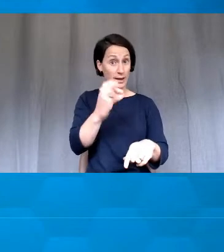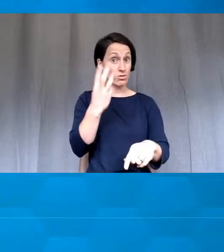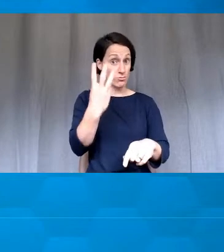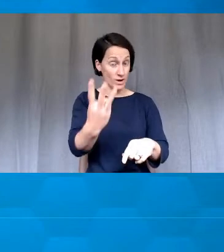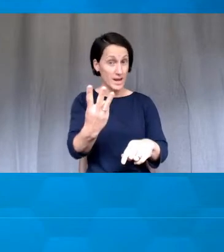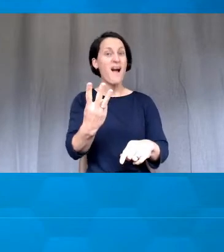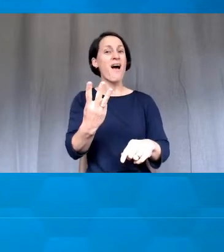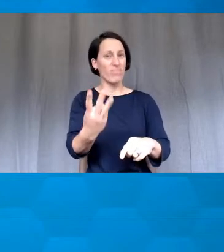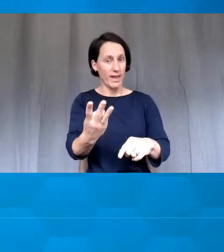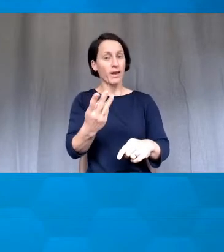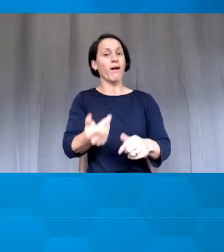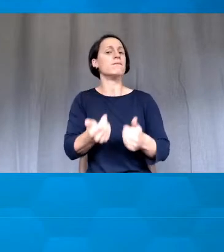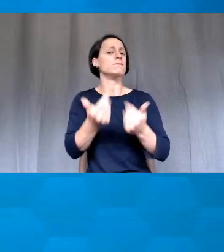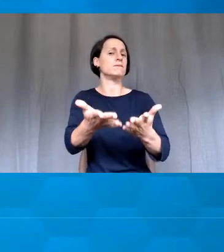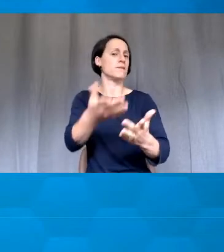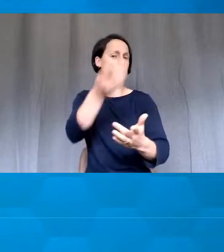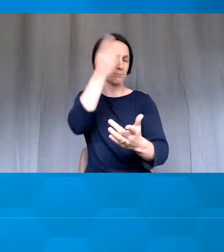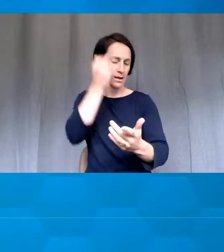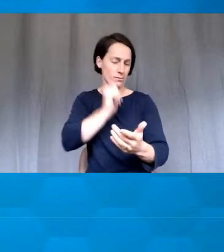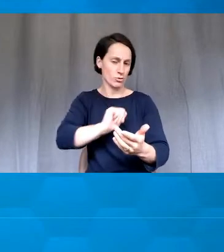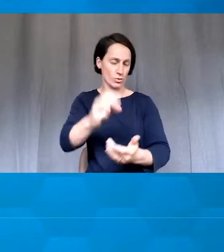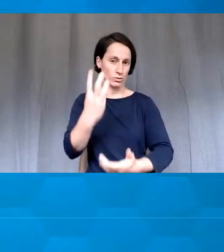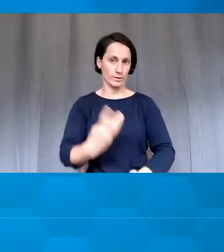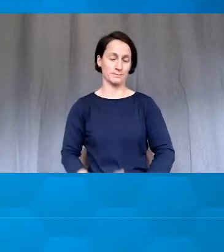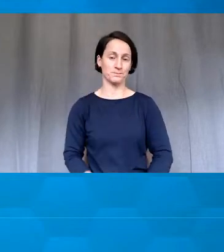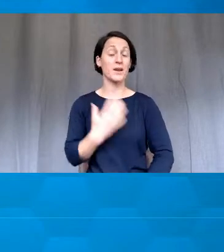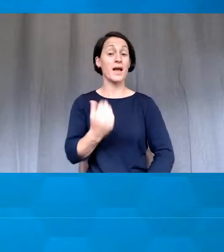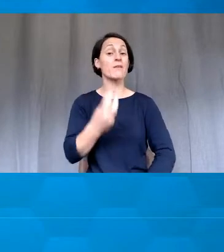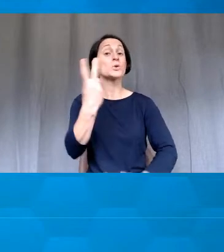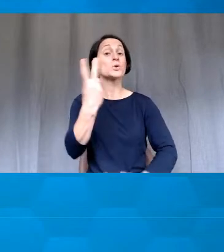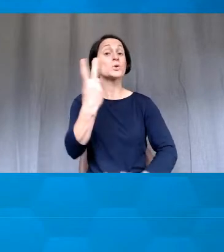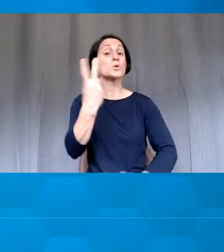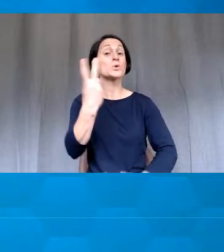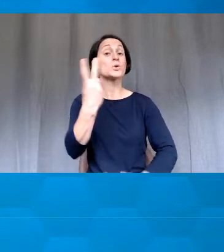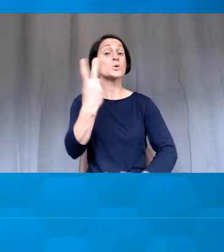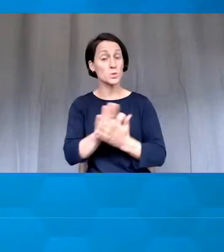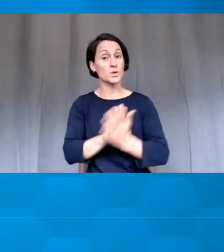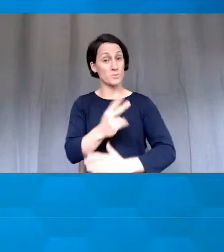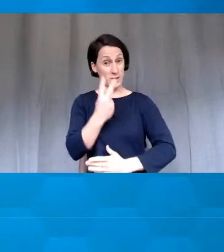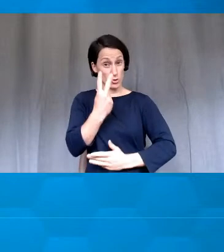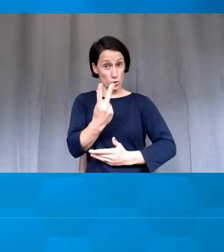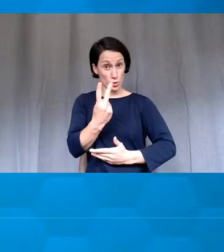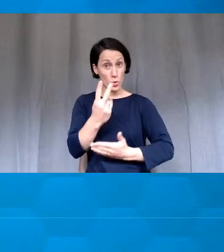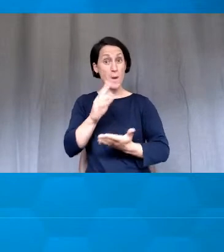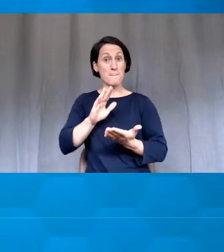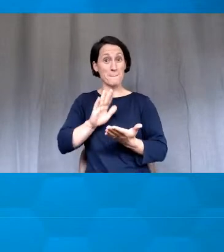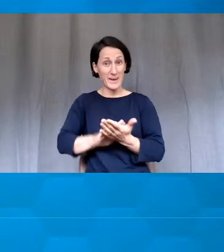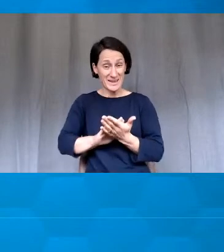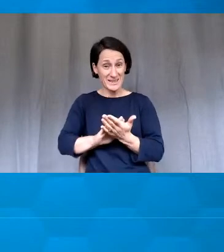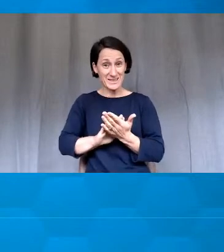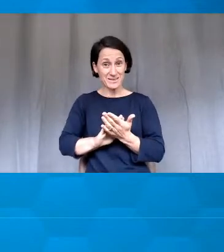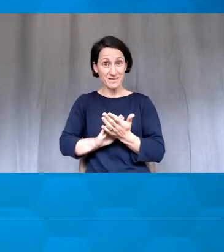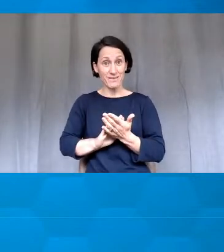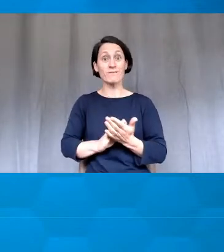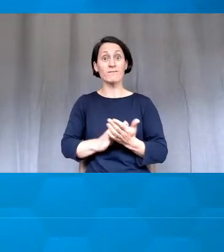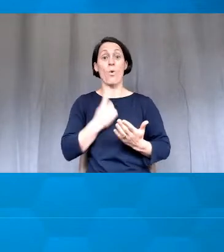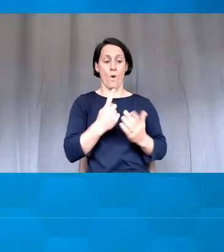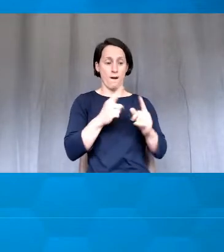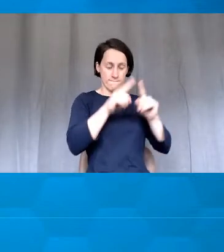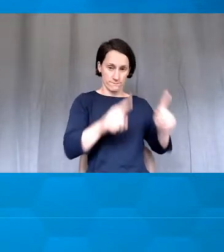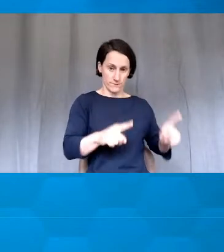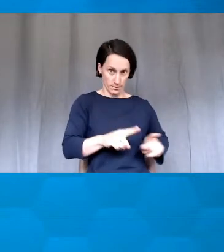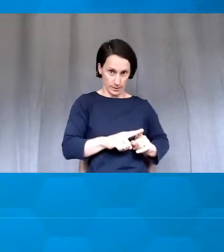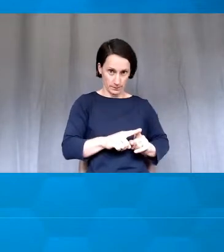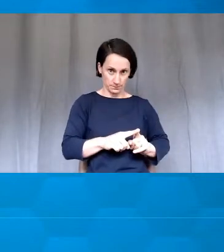So they have 12 minutes to do this. So just two minutes per piece of feedback. And I really underscore there's